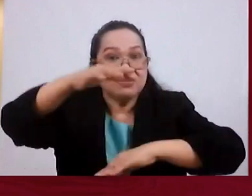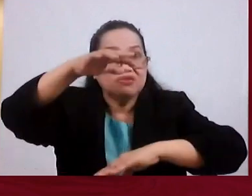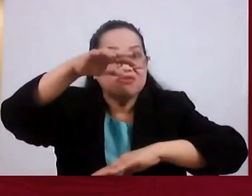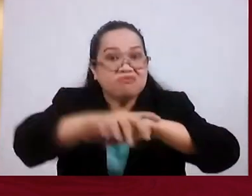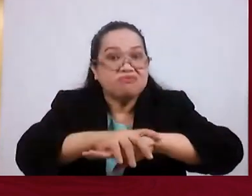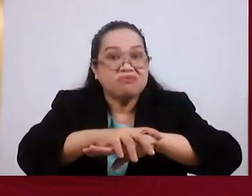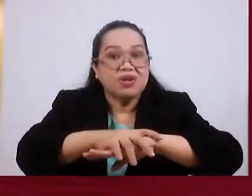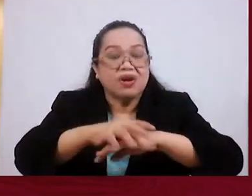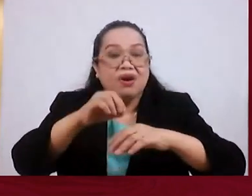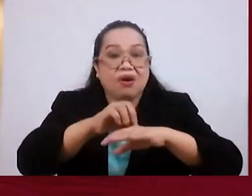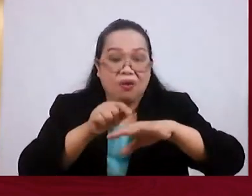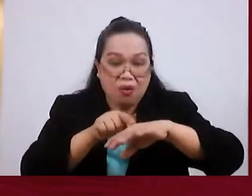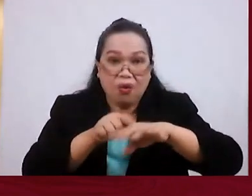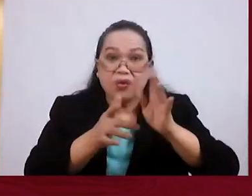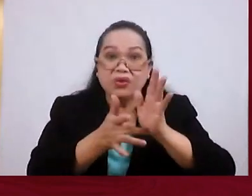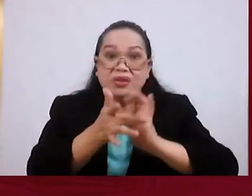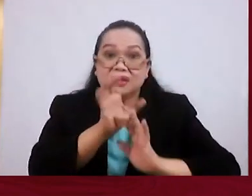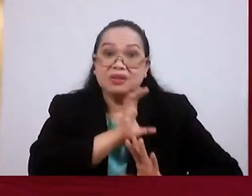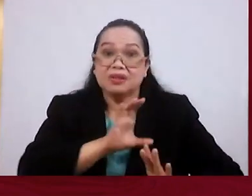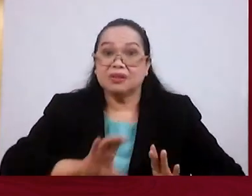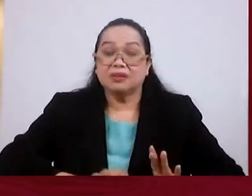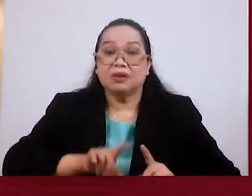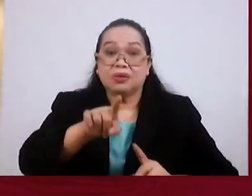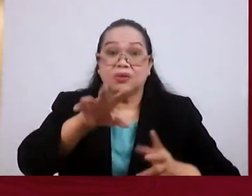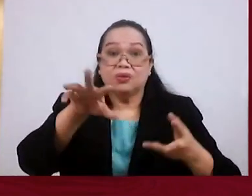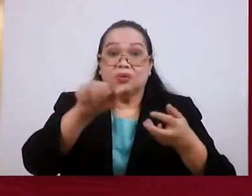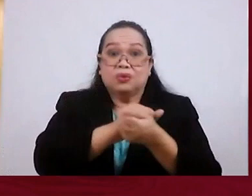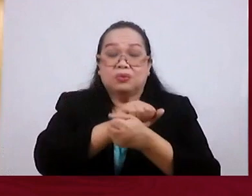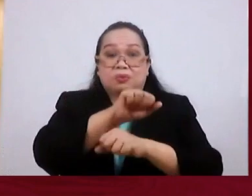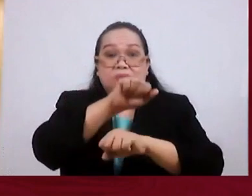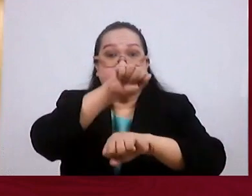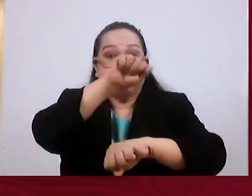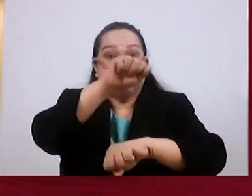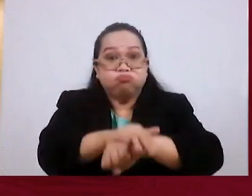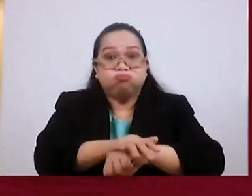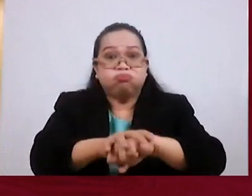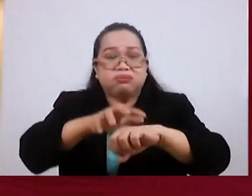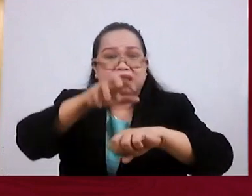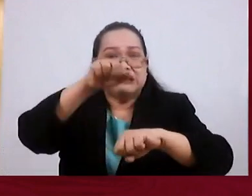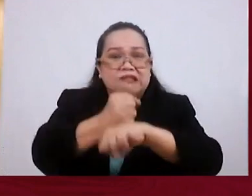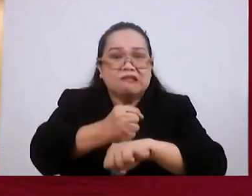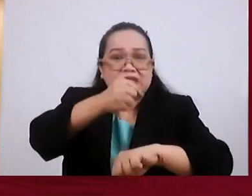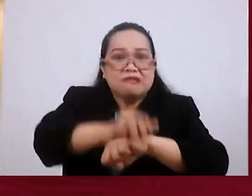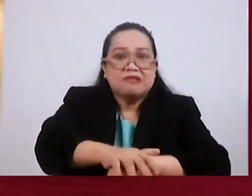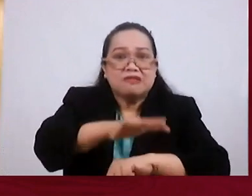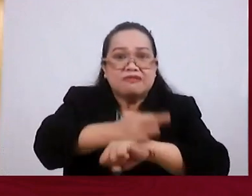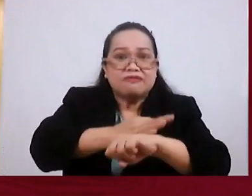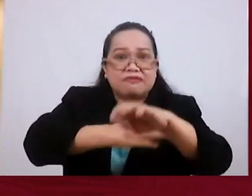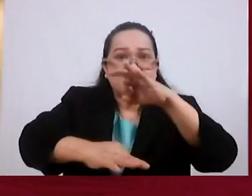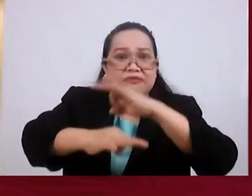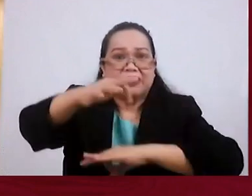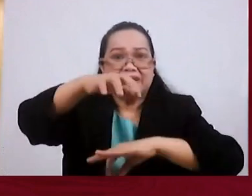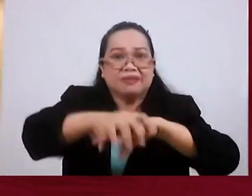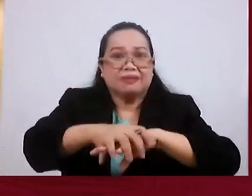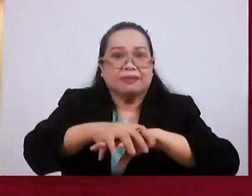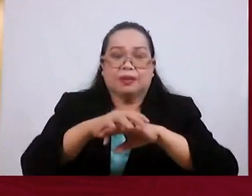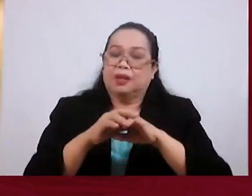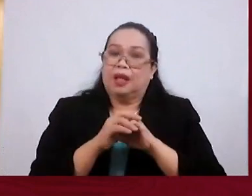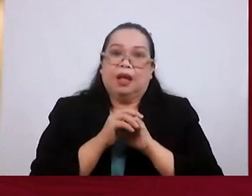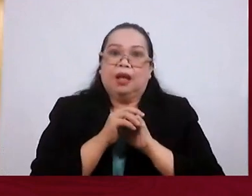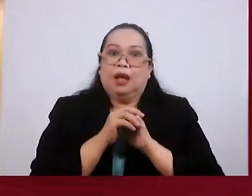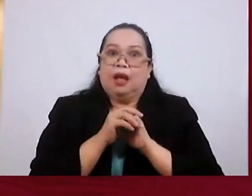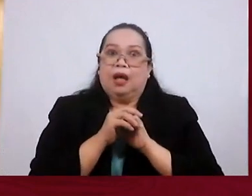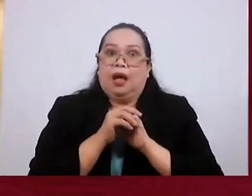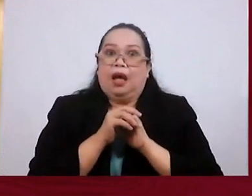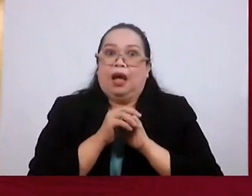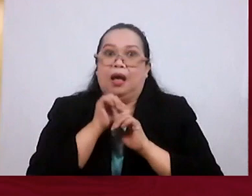On the Lord Jesus Christ. You're literally, The passage says, Trampling Him underfoot. That's not a minor